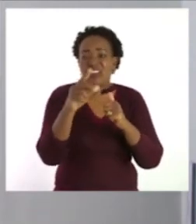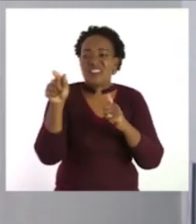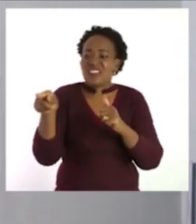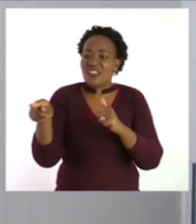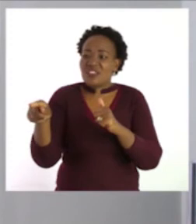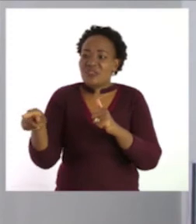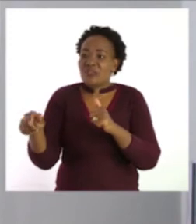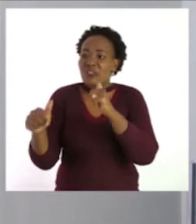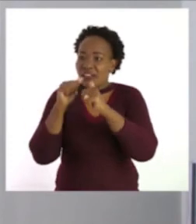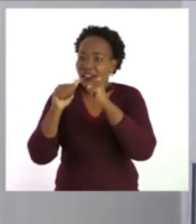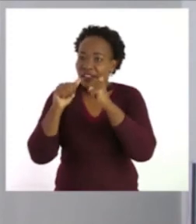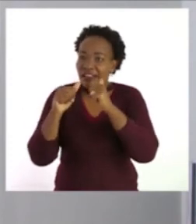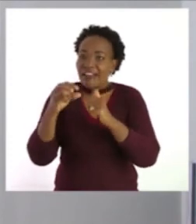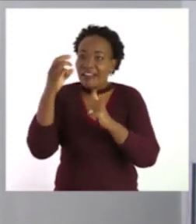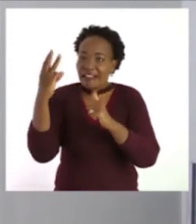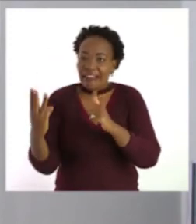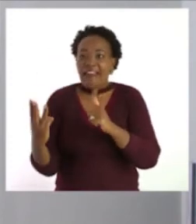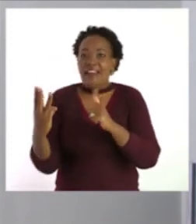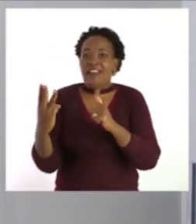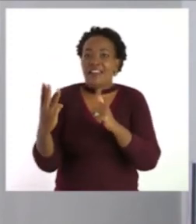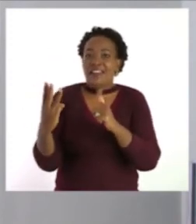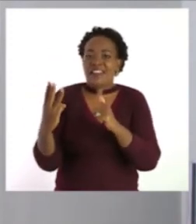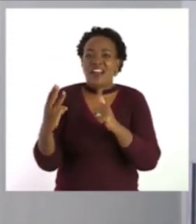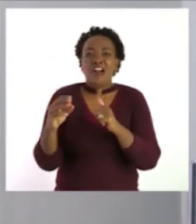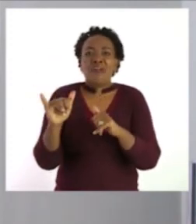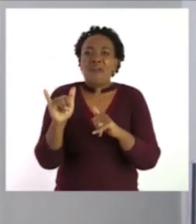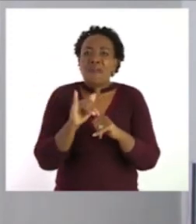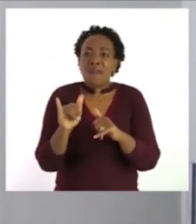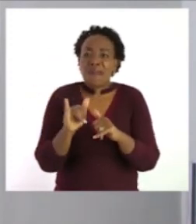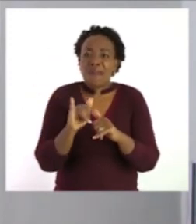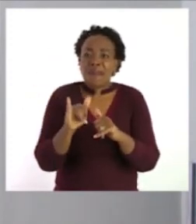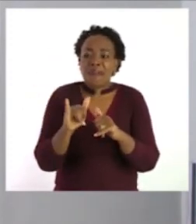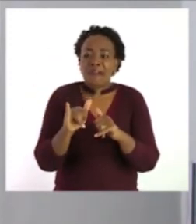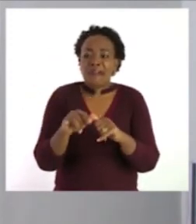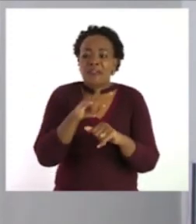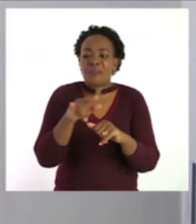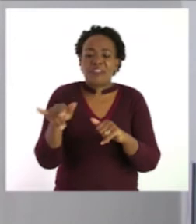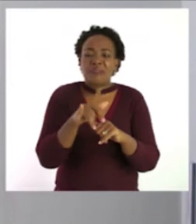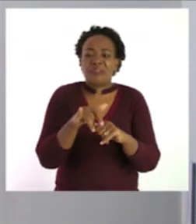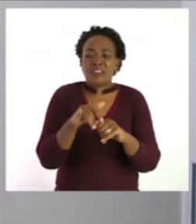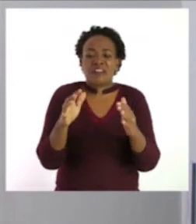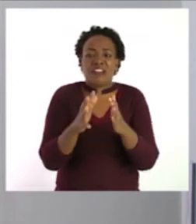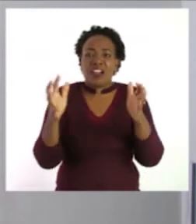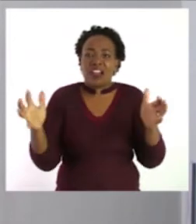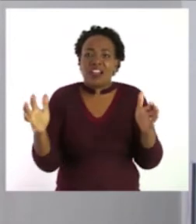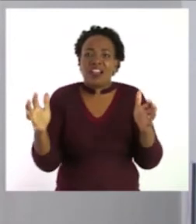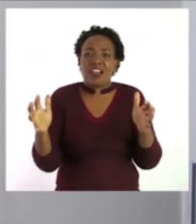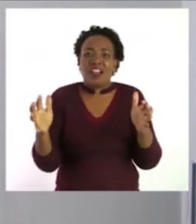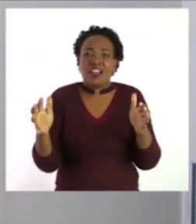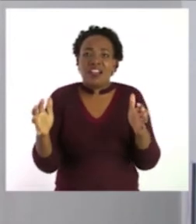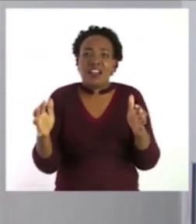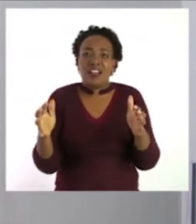pieces. So, which one is bigger? Which one will get the bigger piece? So,